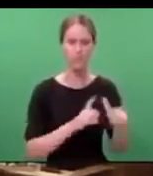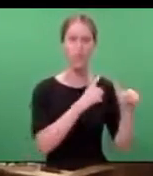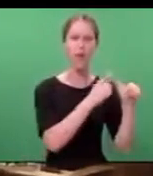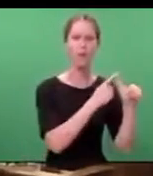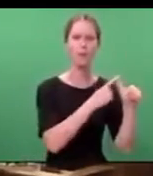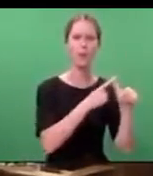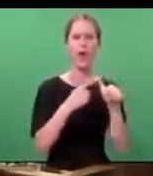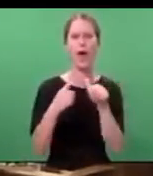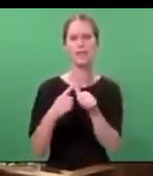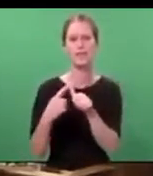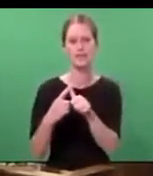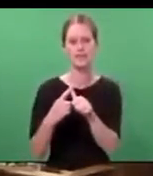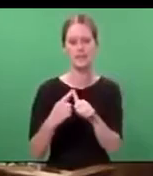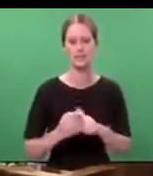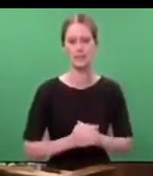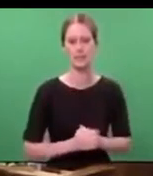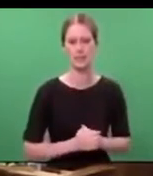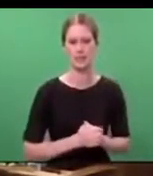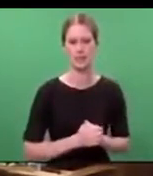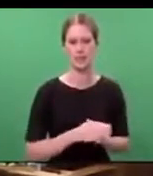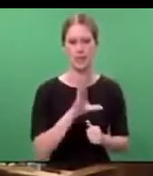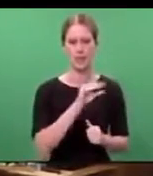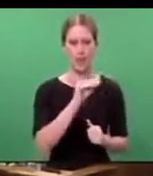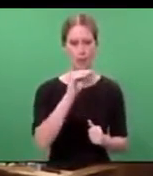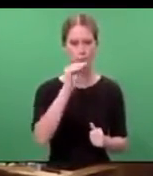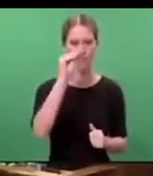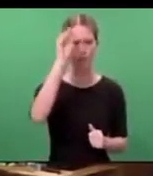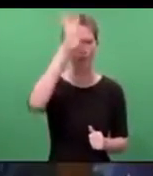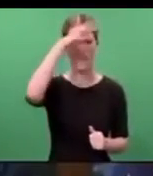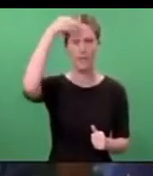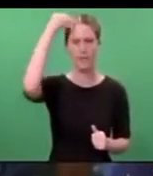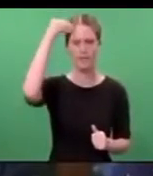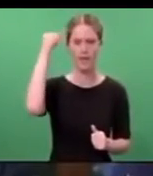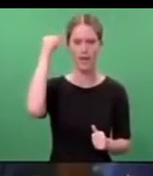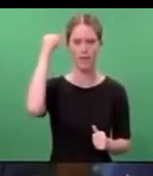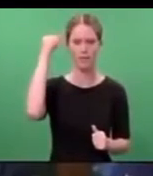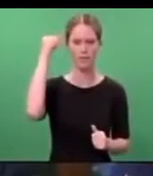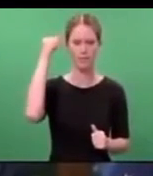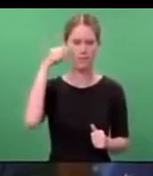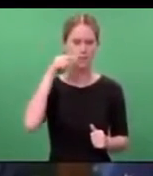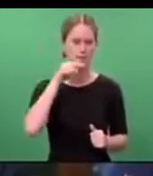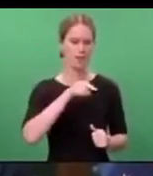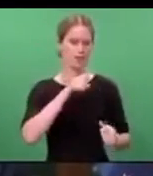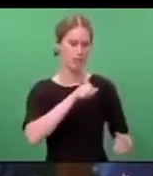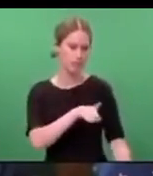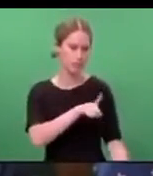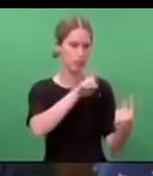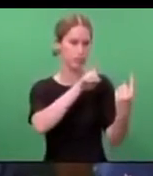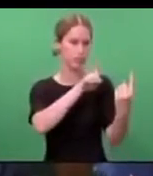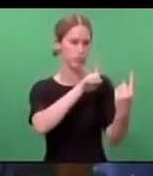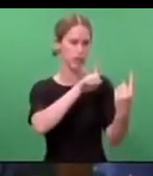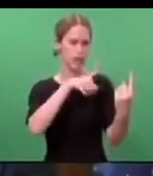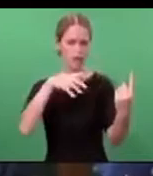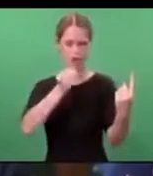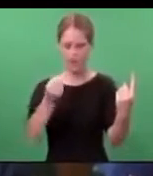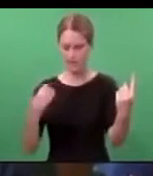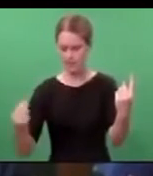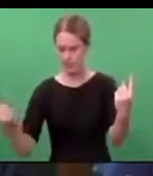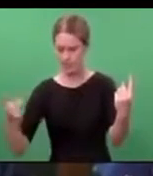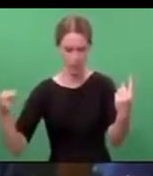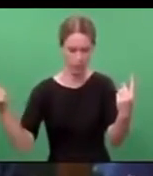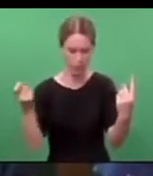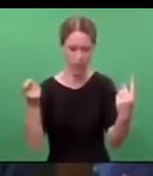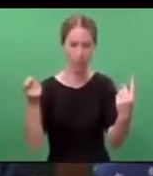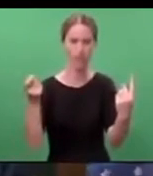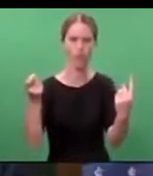Aziz, originally from Afghanistan, confronted and faced down the armed terrorist after grabbing the nearest thing to hand,